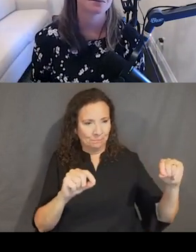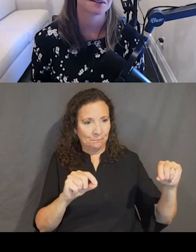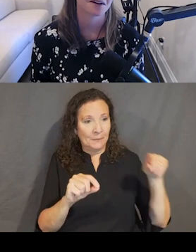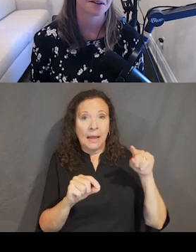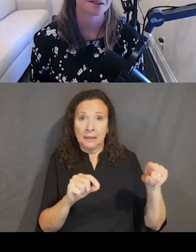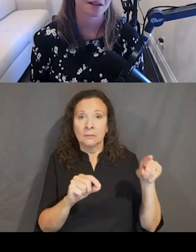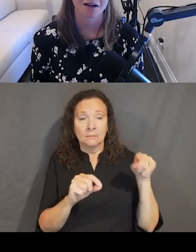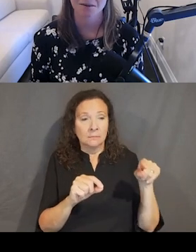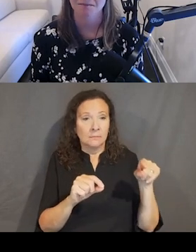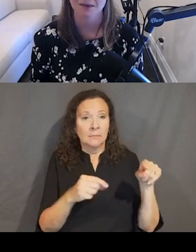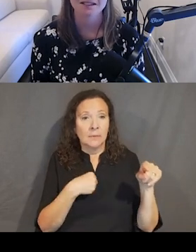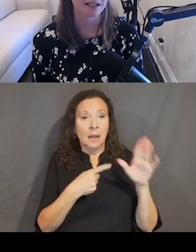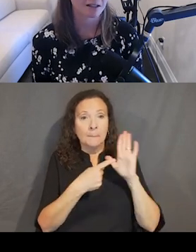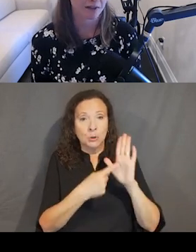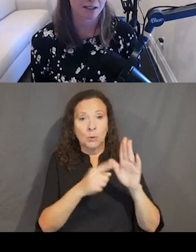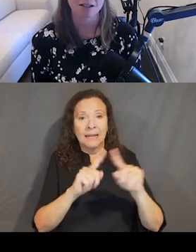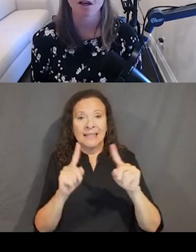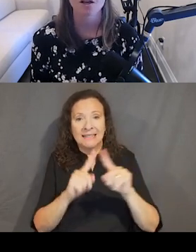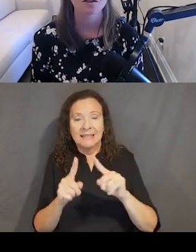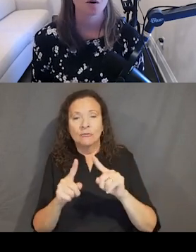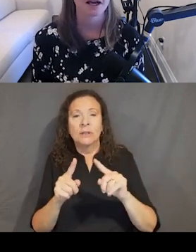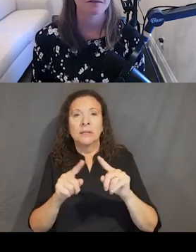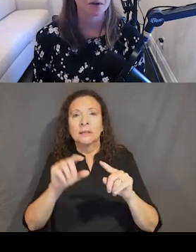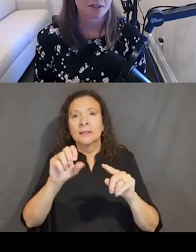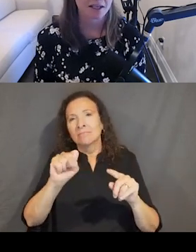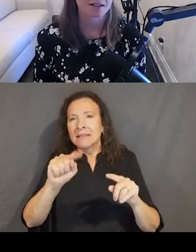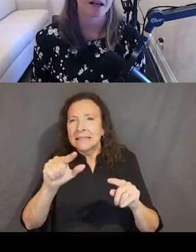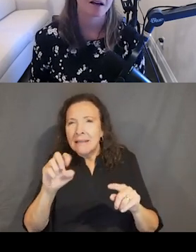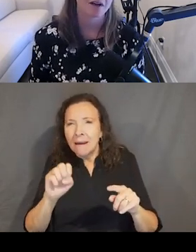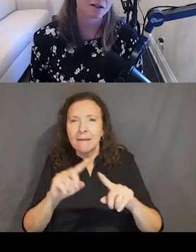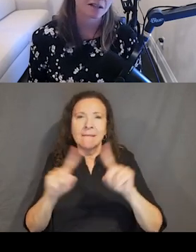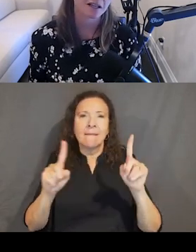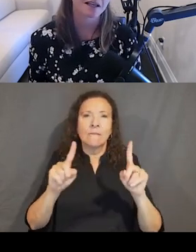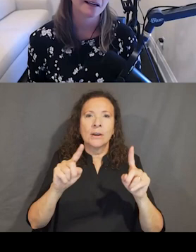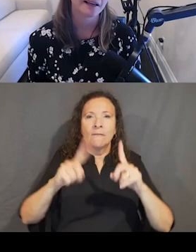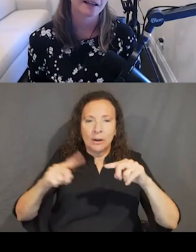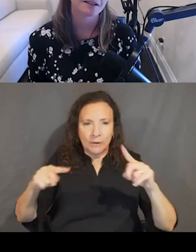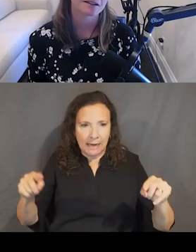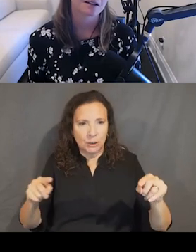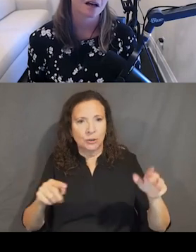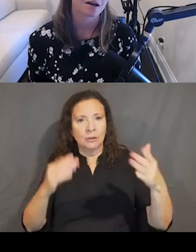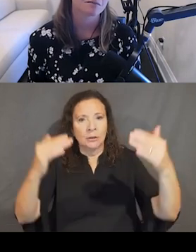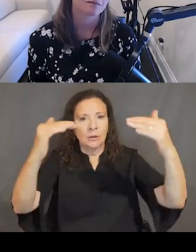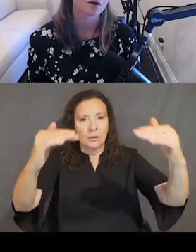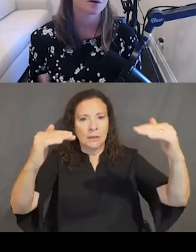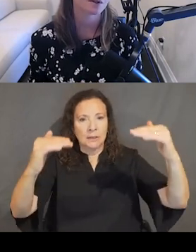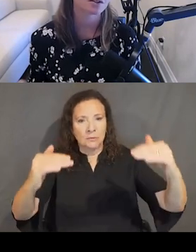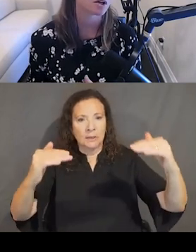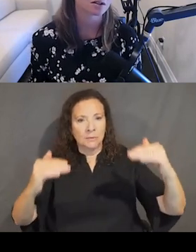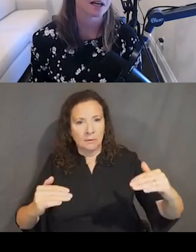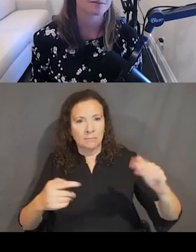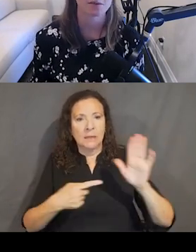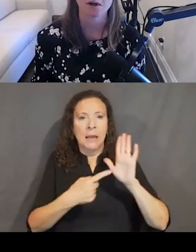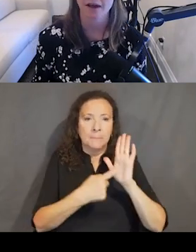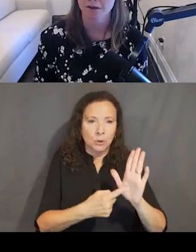box in a couple of other states and variations. So I have focus states. So have error states. And, you know, I'm showing